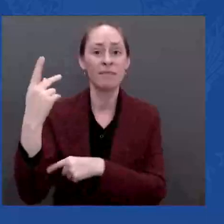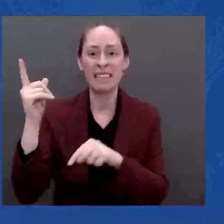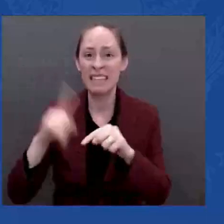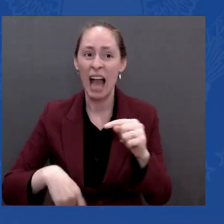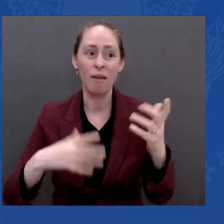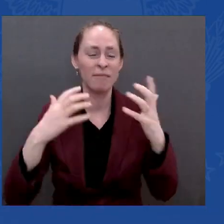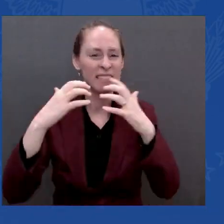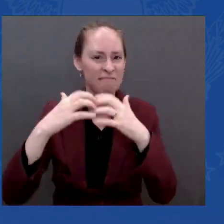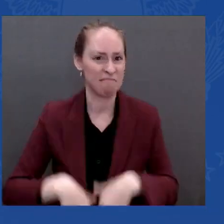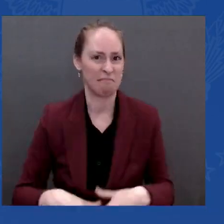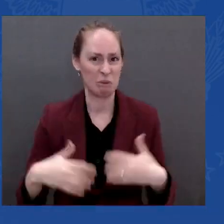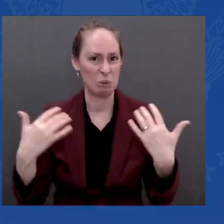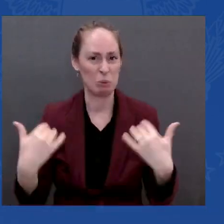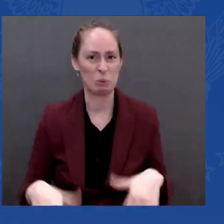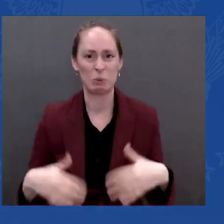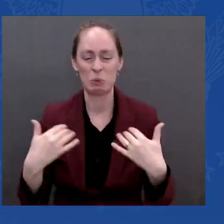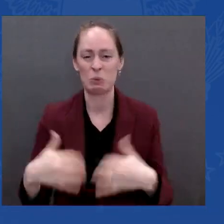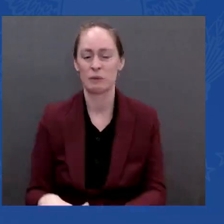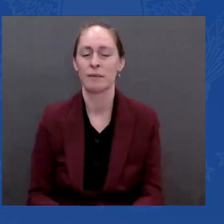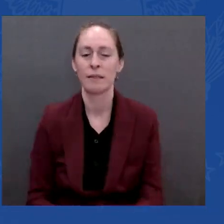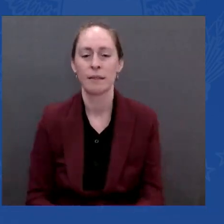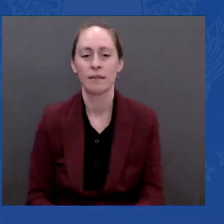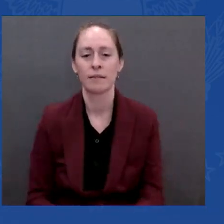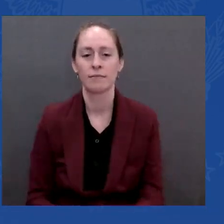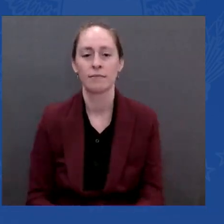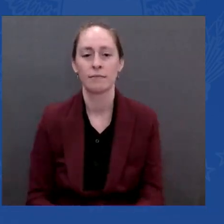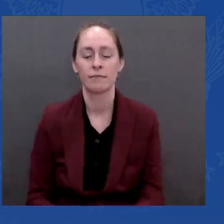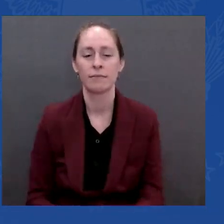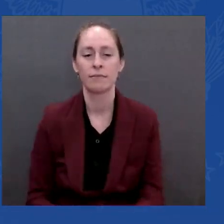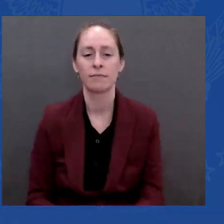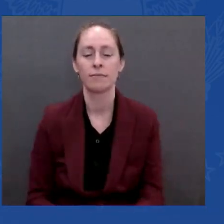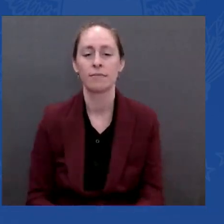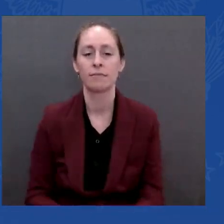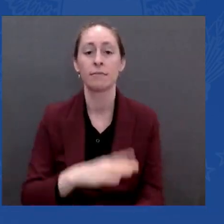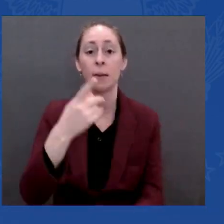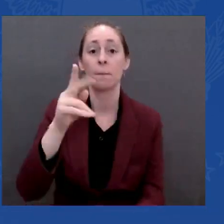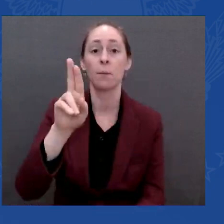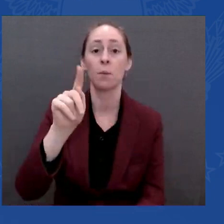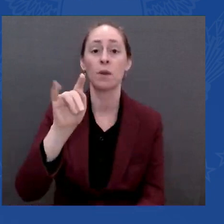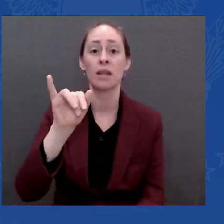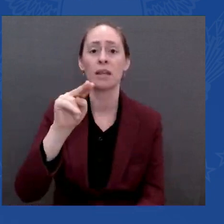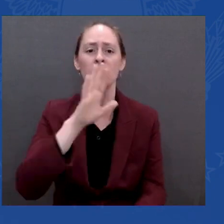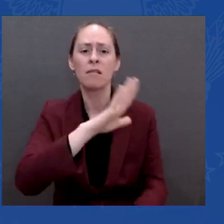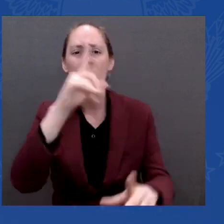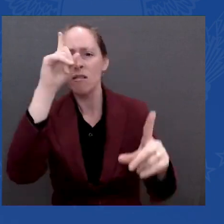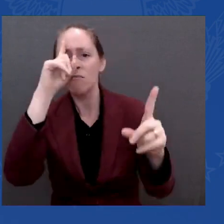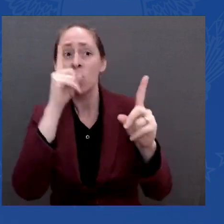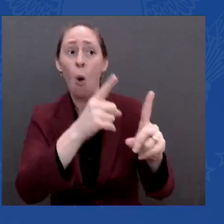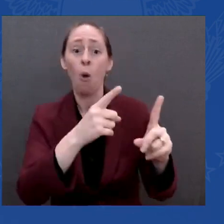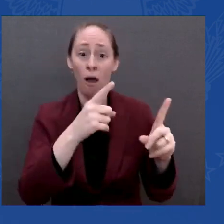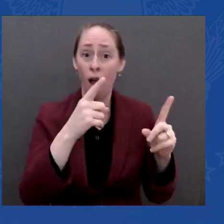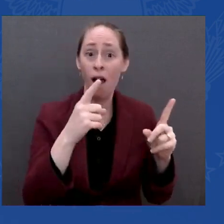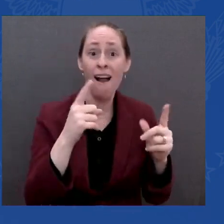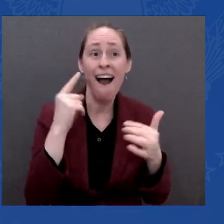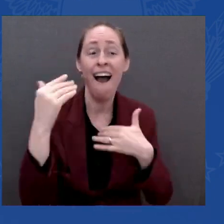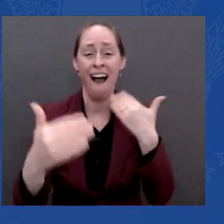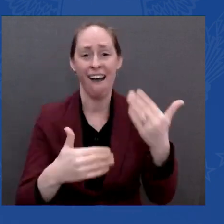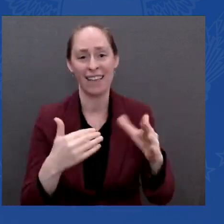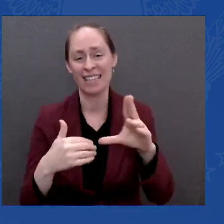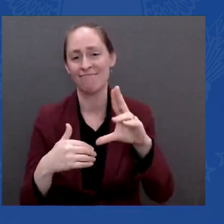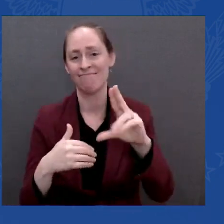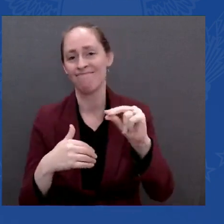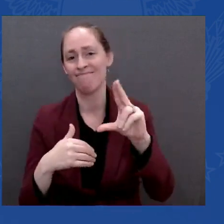And we're preparing to do more. In addition to the economic penalties we're imposing, we're also taking steps to defend our NATO